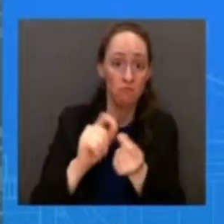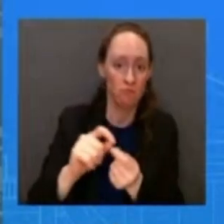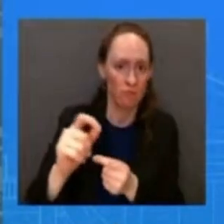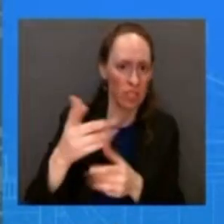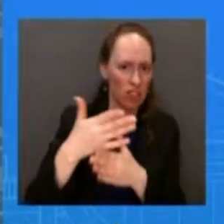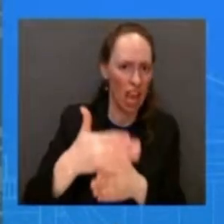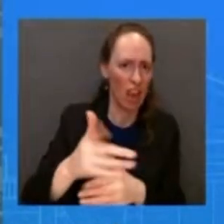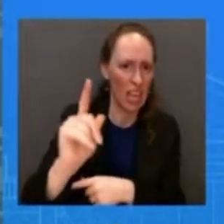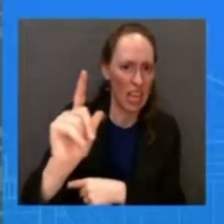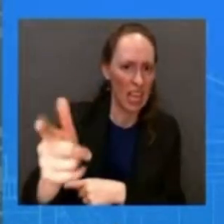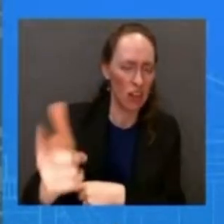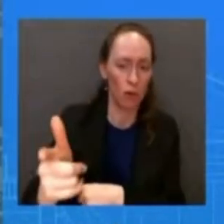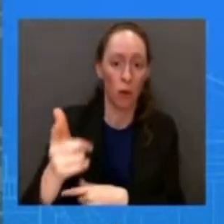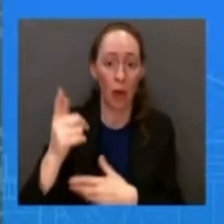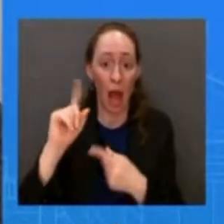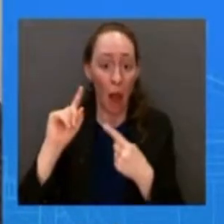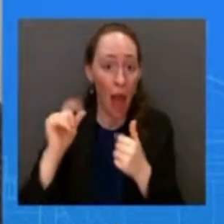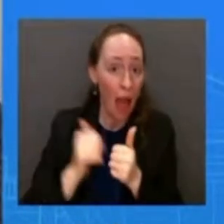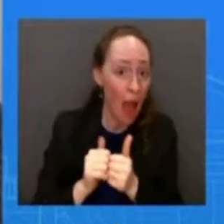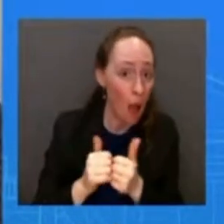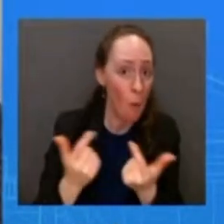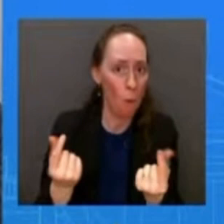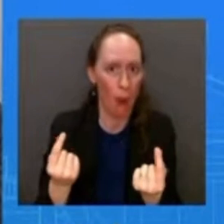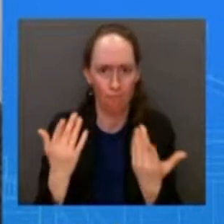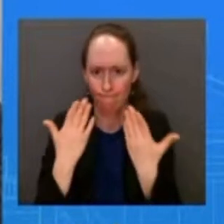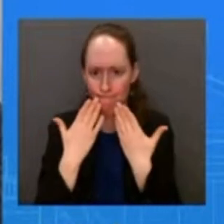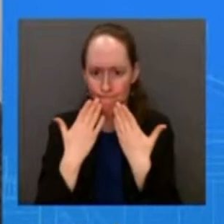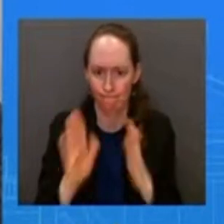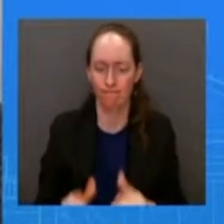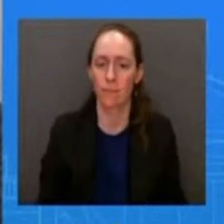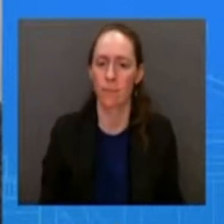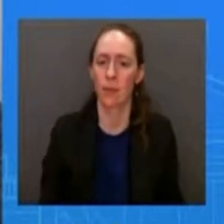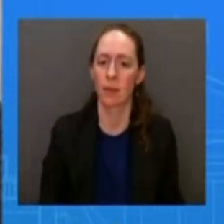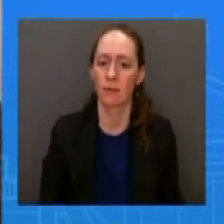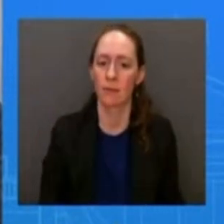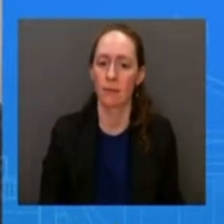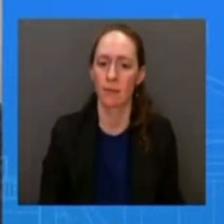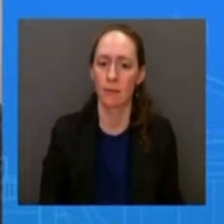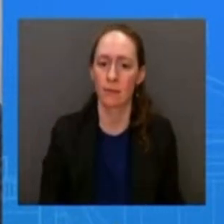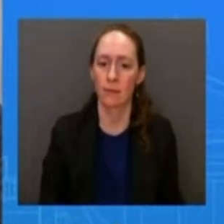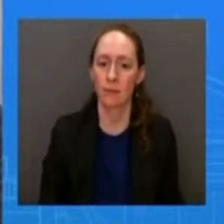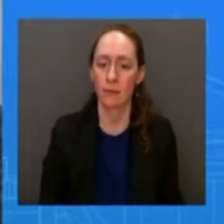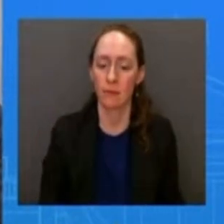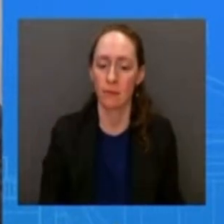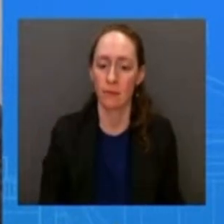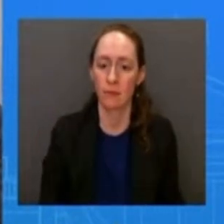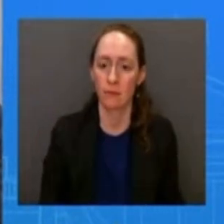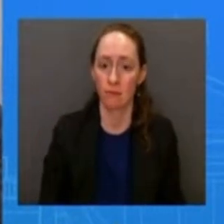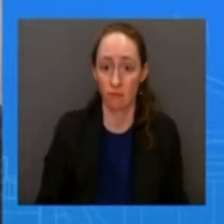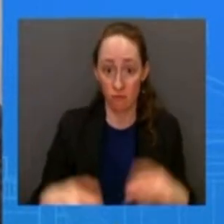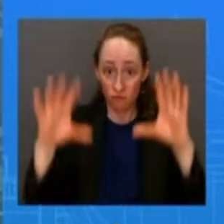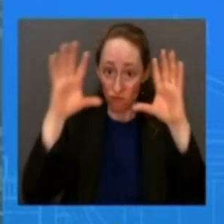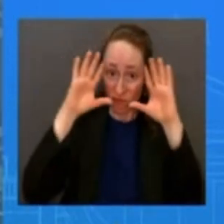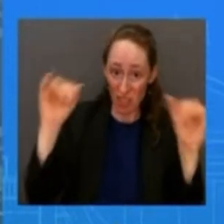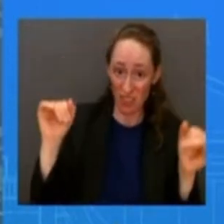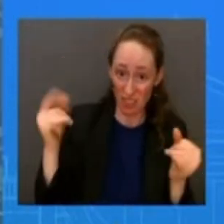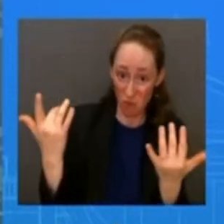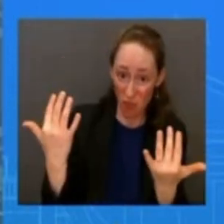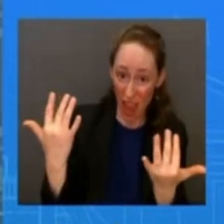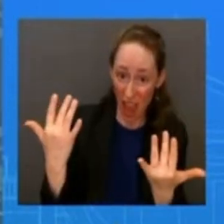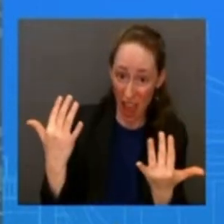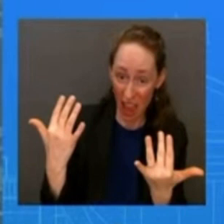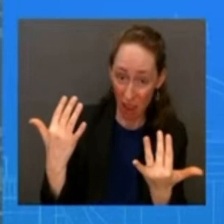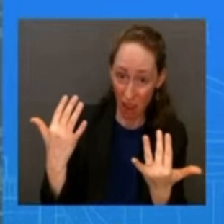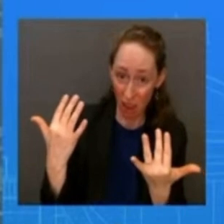on how that's going to occur is that part of what the president is waiting for and before he talks to the american people about this i just don't have anything to to